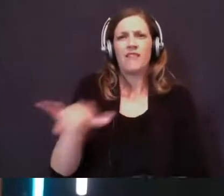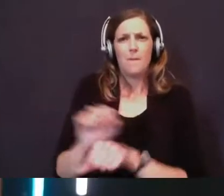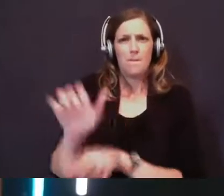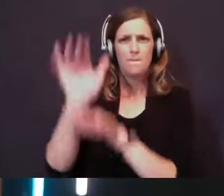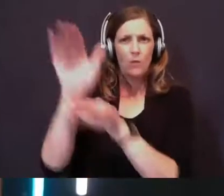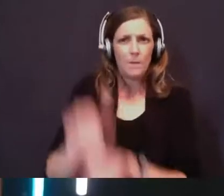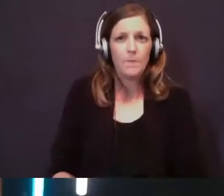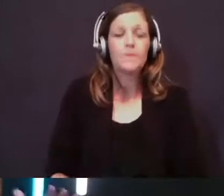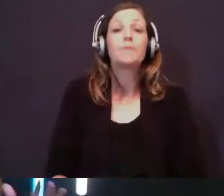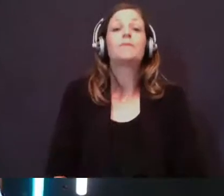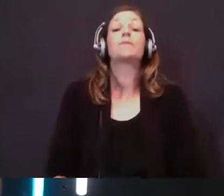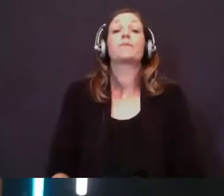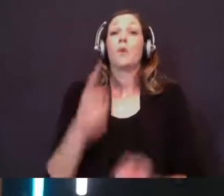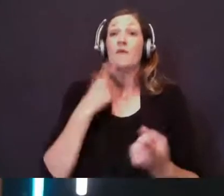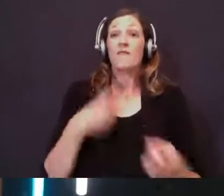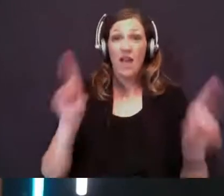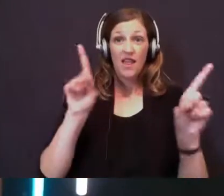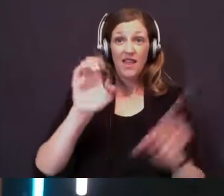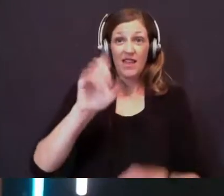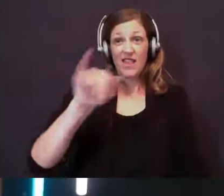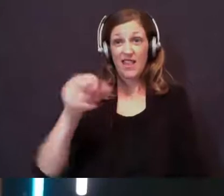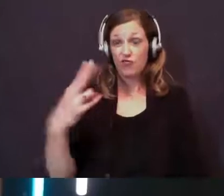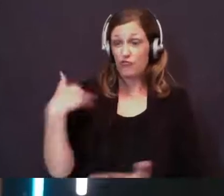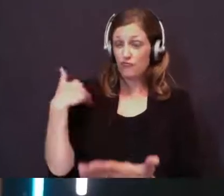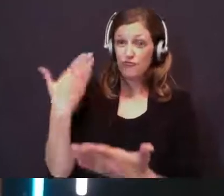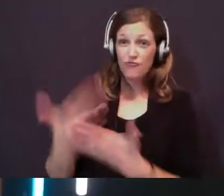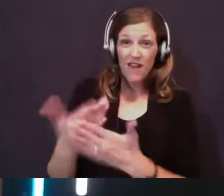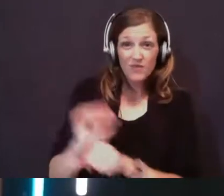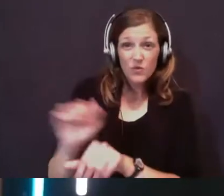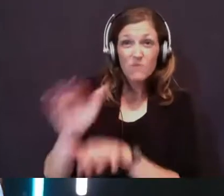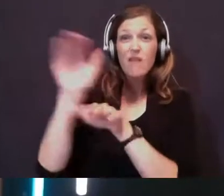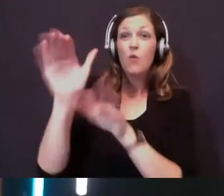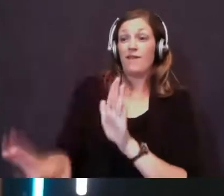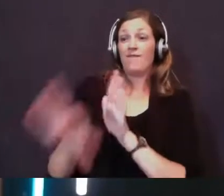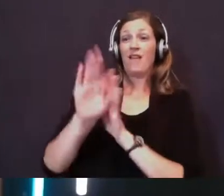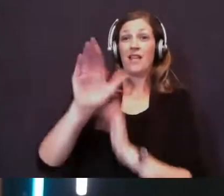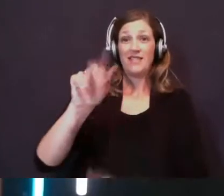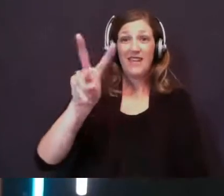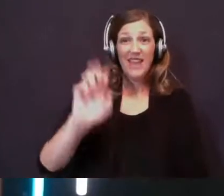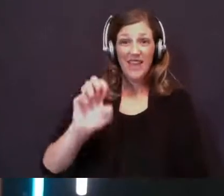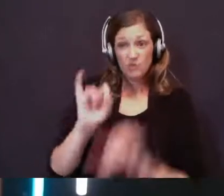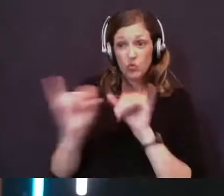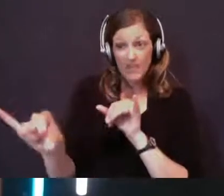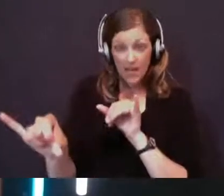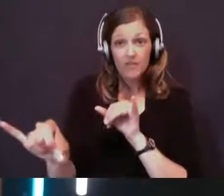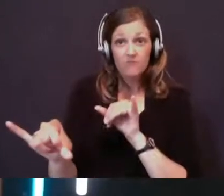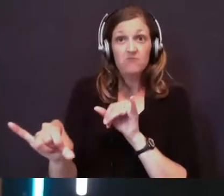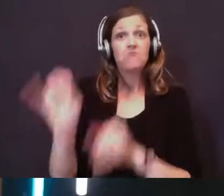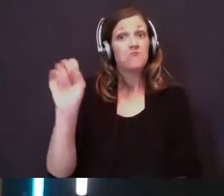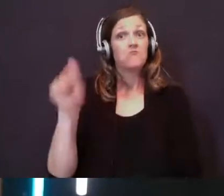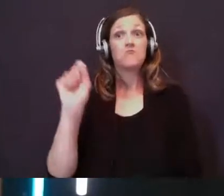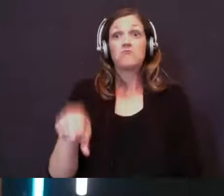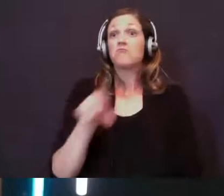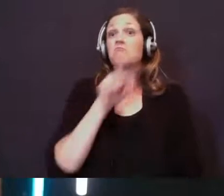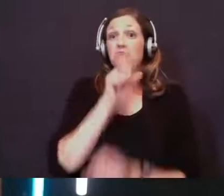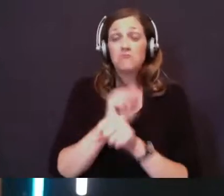So finally, Elijah comes to Mount Sinai. He finds a cave where he's going to stay. And sure enough, God shows up